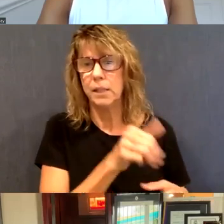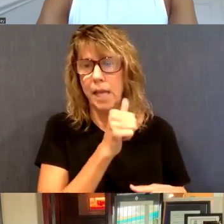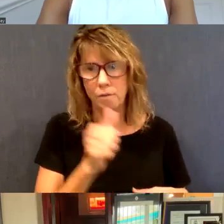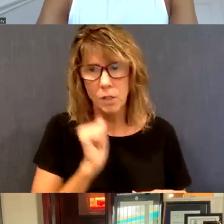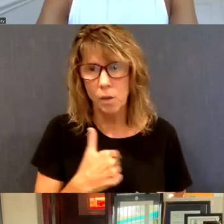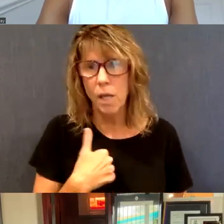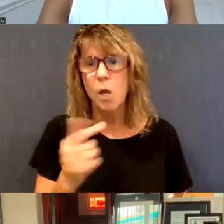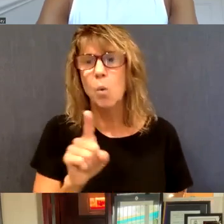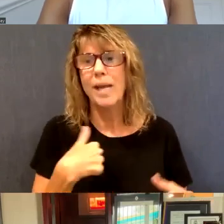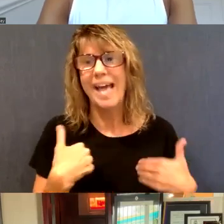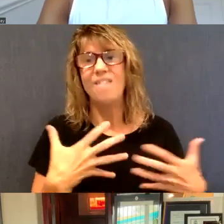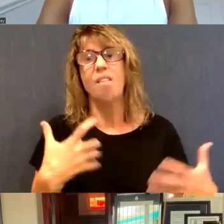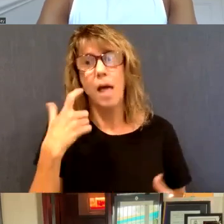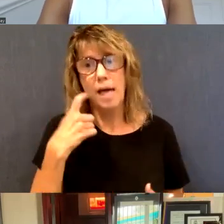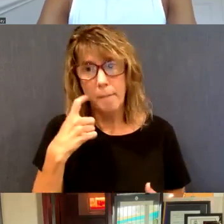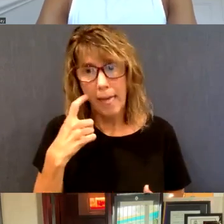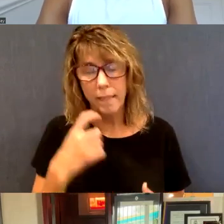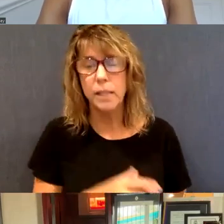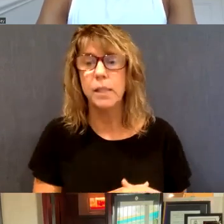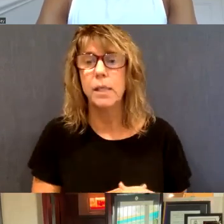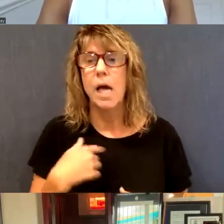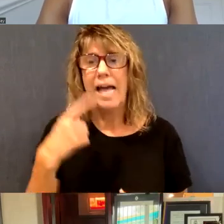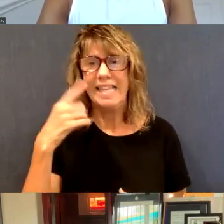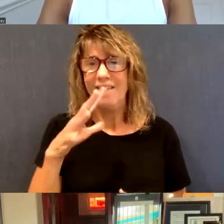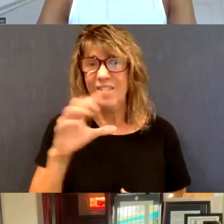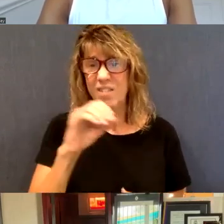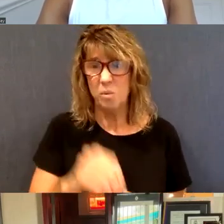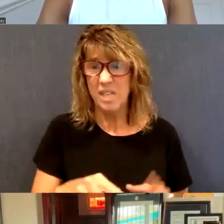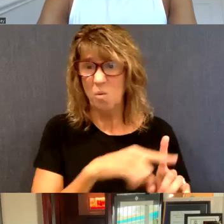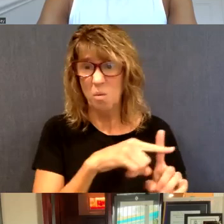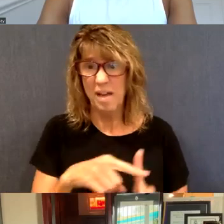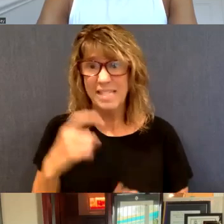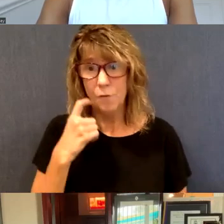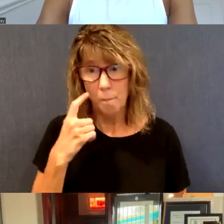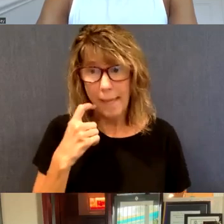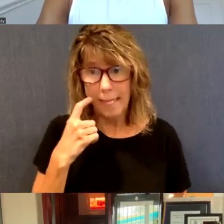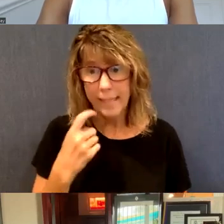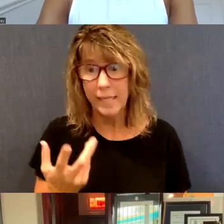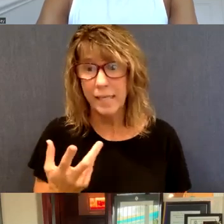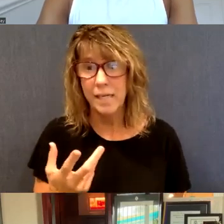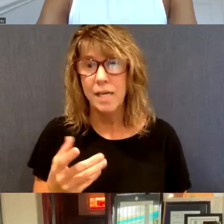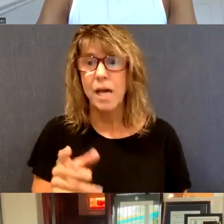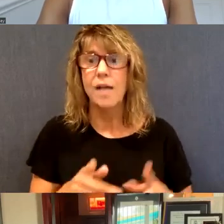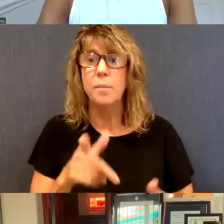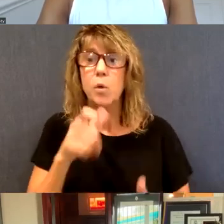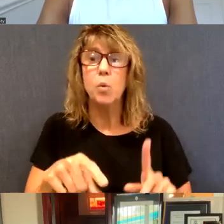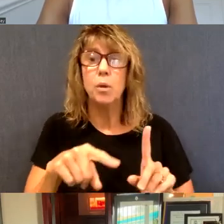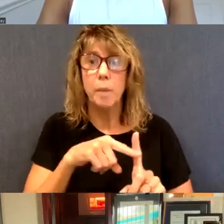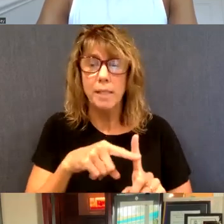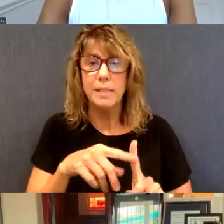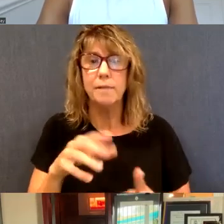um, where we have a lot of meth. So I think it was like 50% were positive for meth, um, of those who were positive or something.